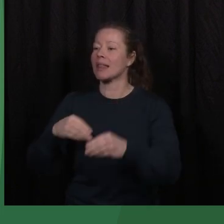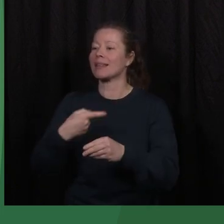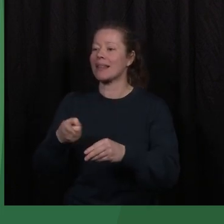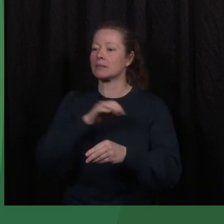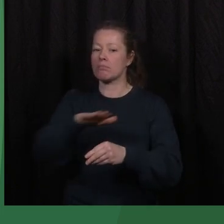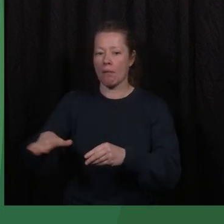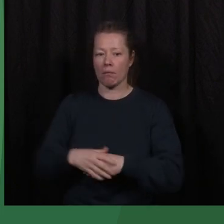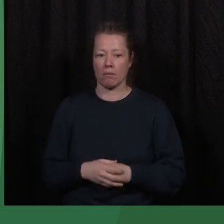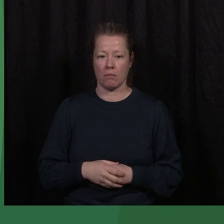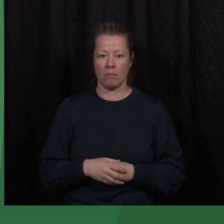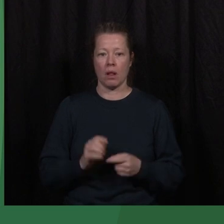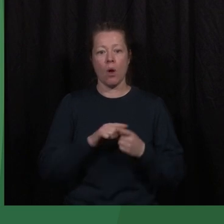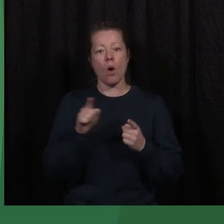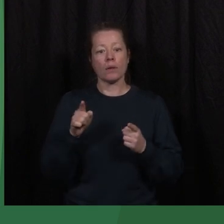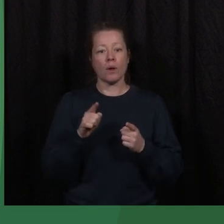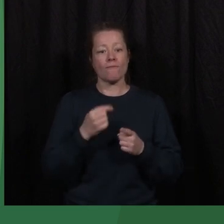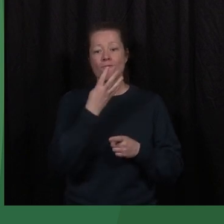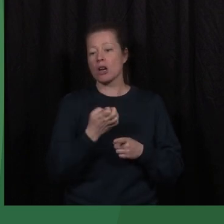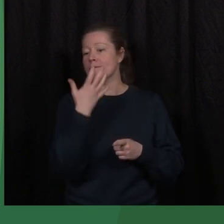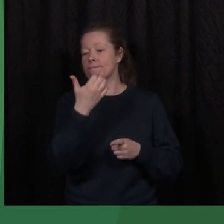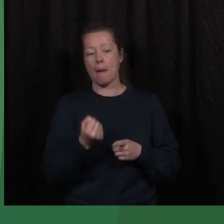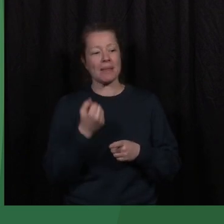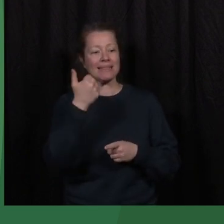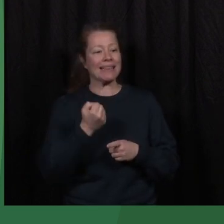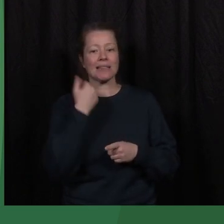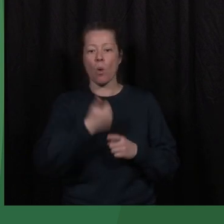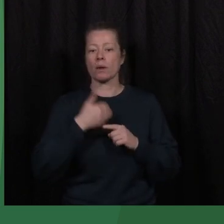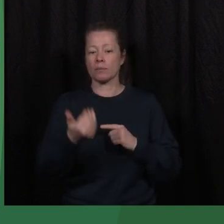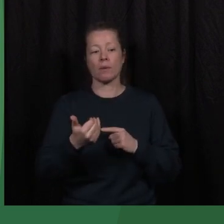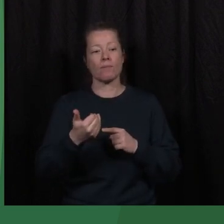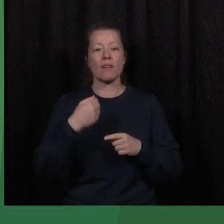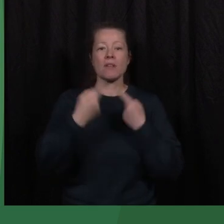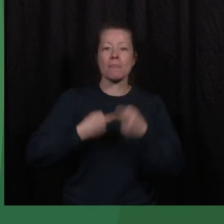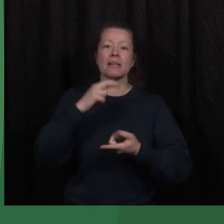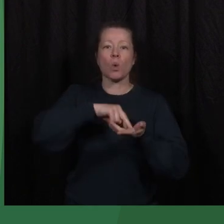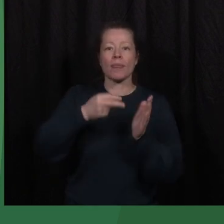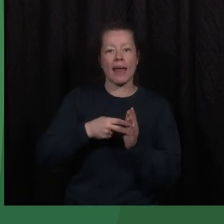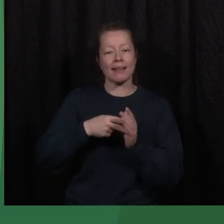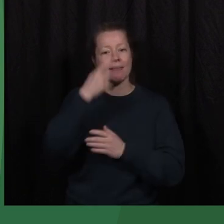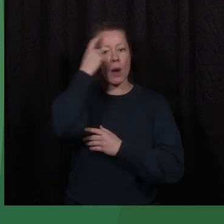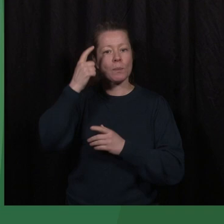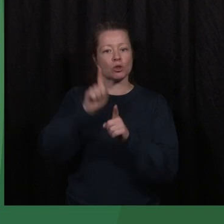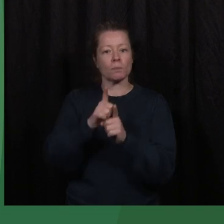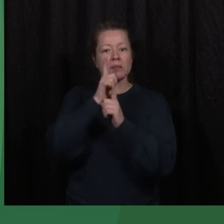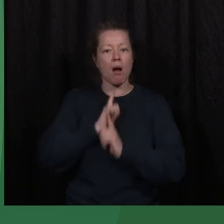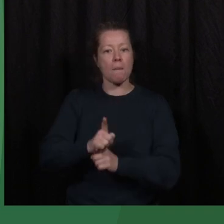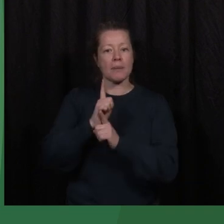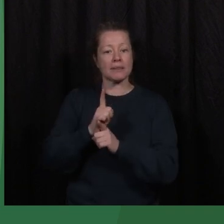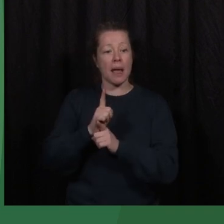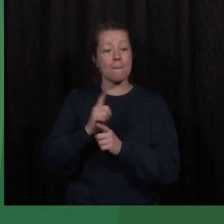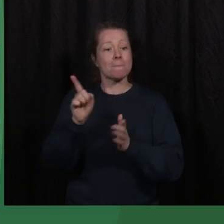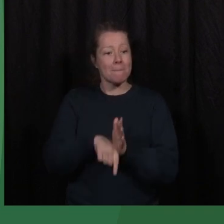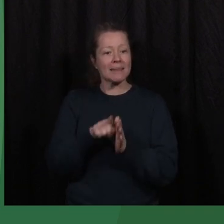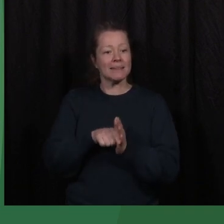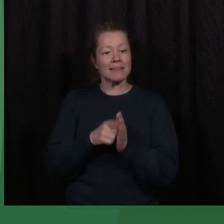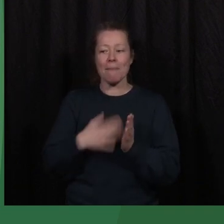60 years from now, we're going to be dealing with the trauma that has been created under the watch of the world's most powerful democratic